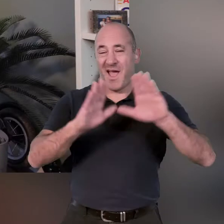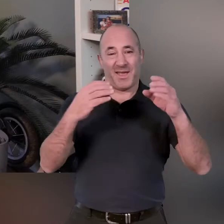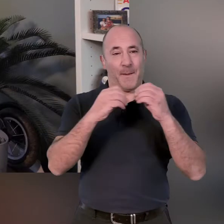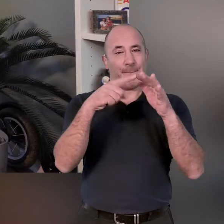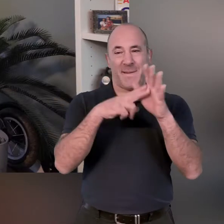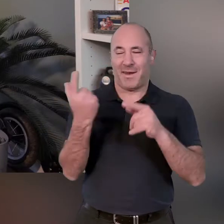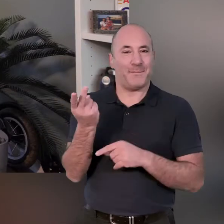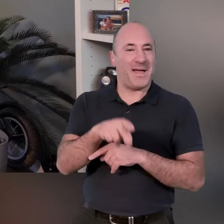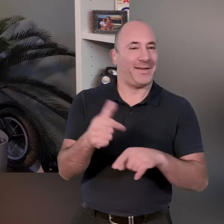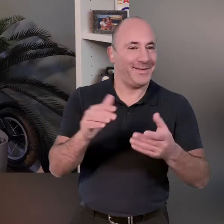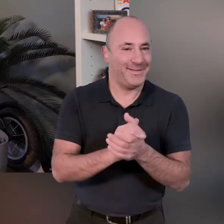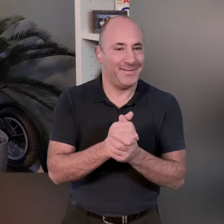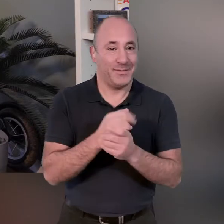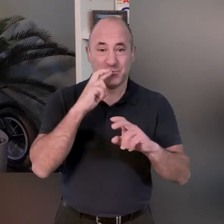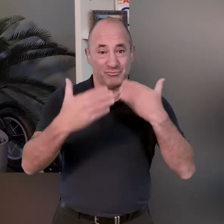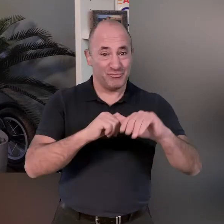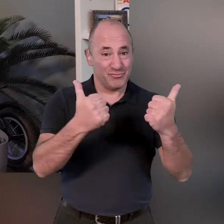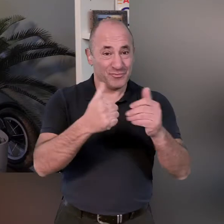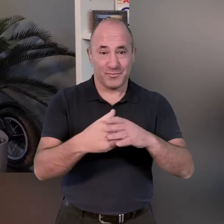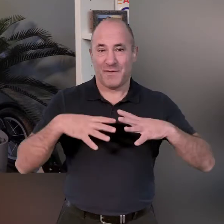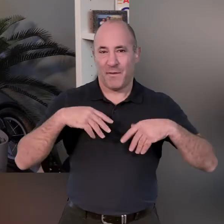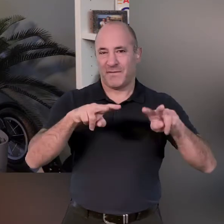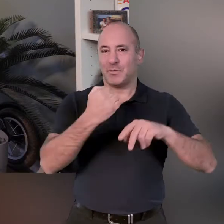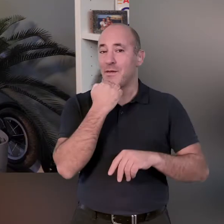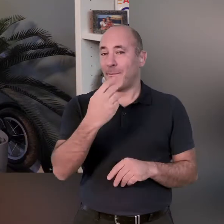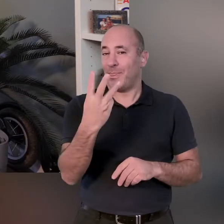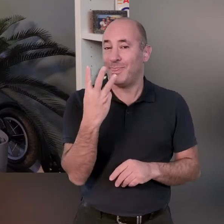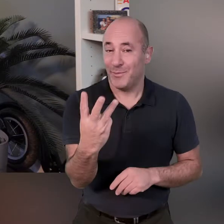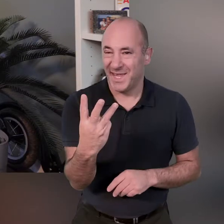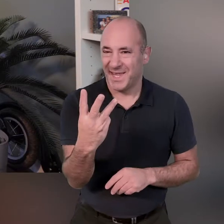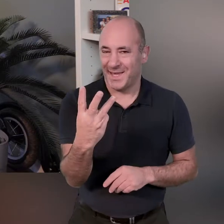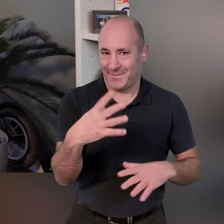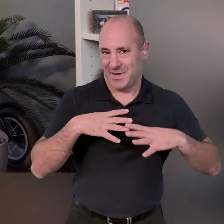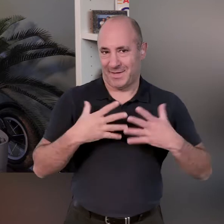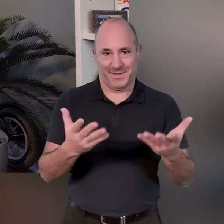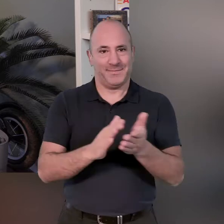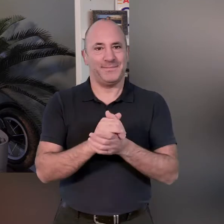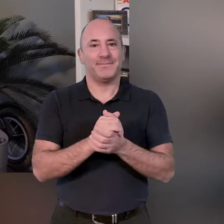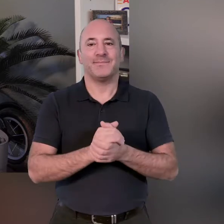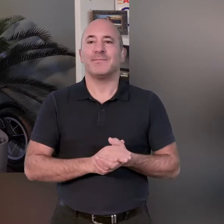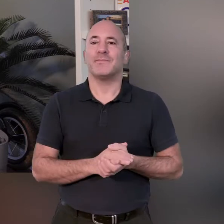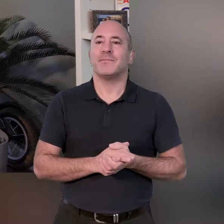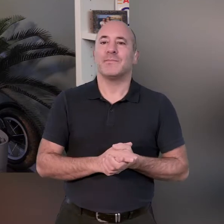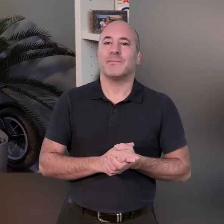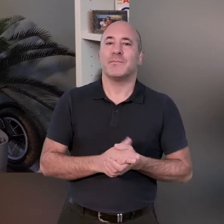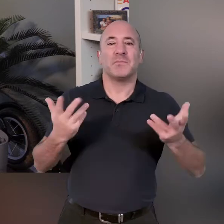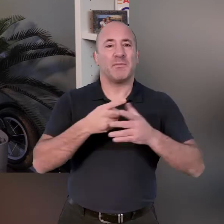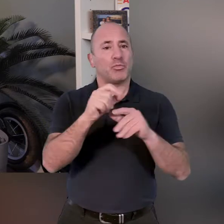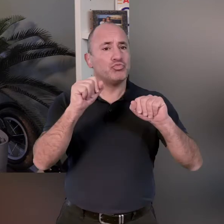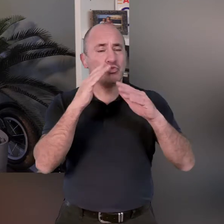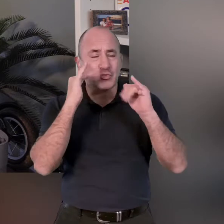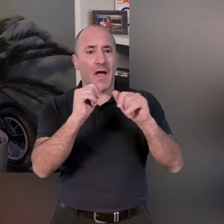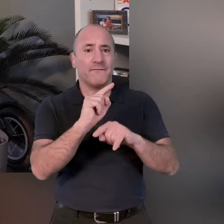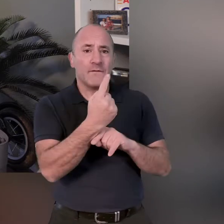hey everyone ben clark here again i hope you're doing well and you're ready for video number three that i've got for you today